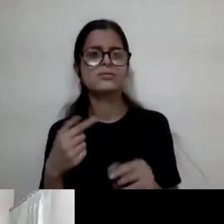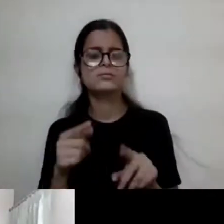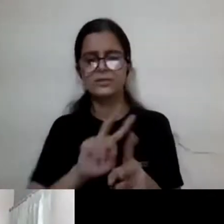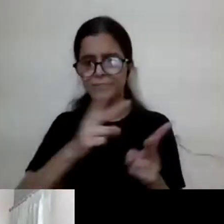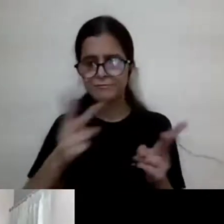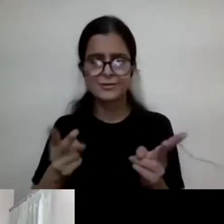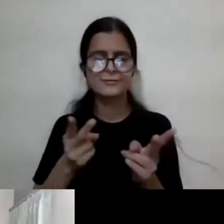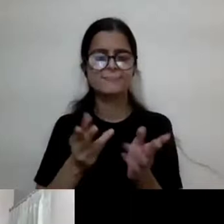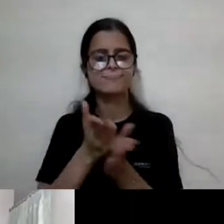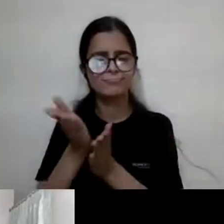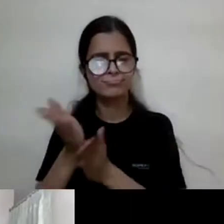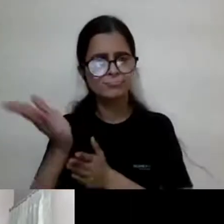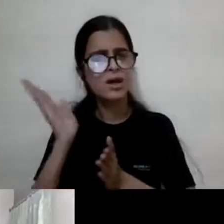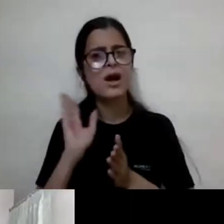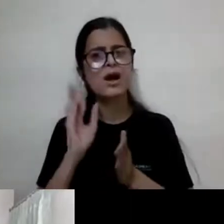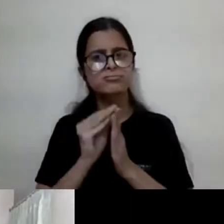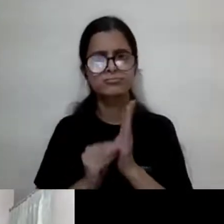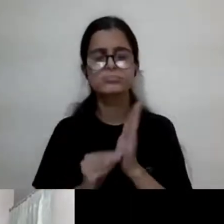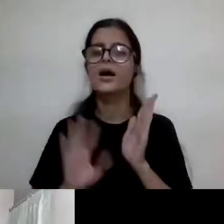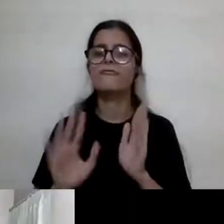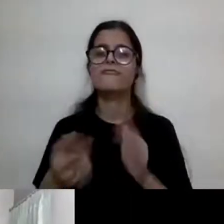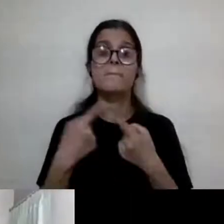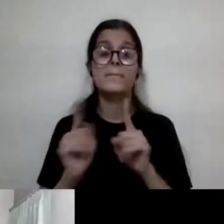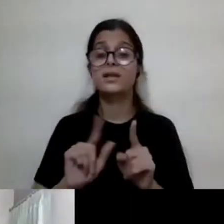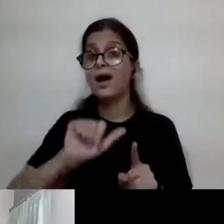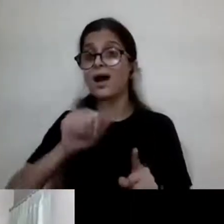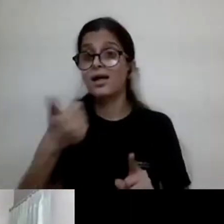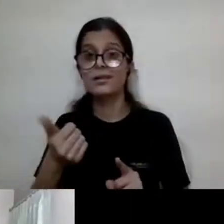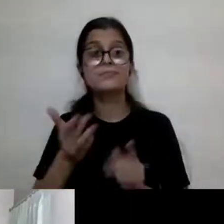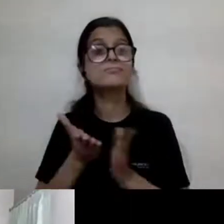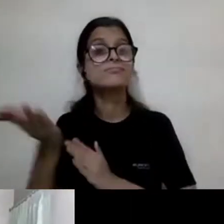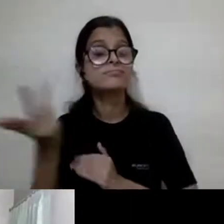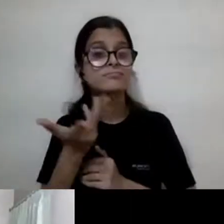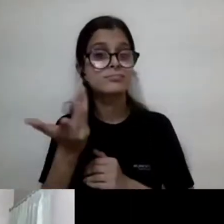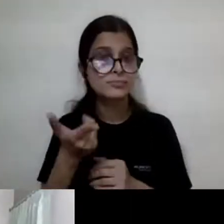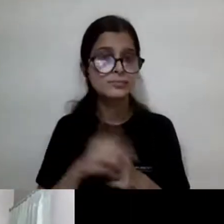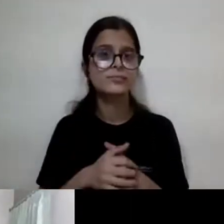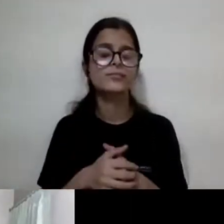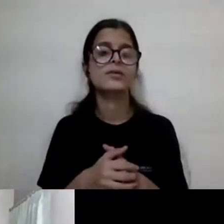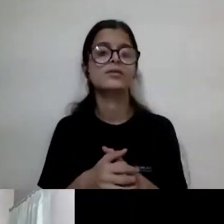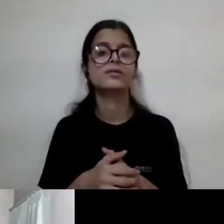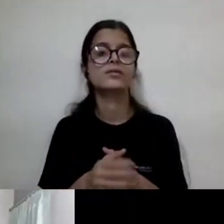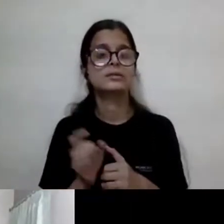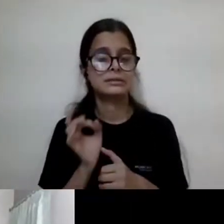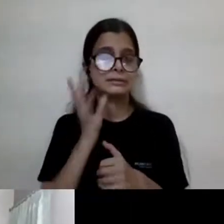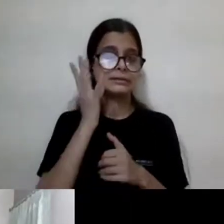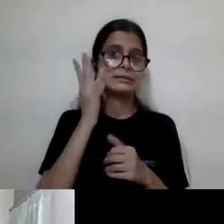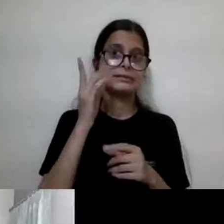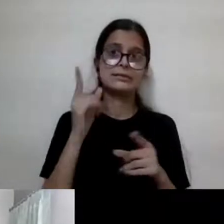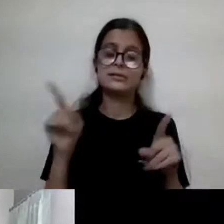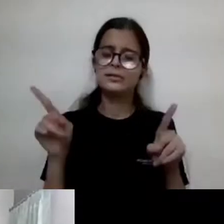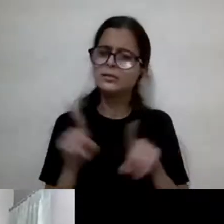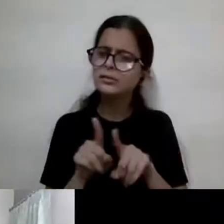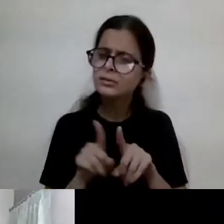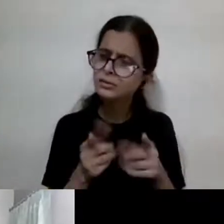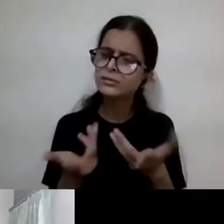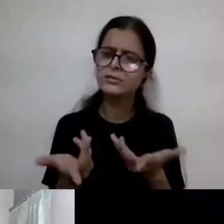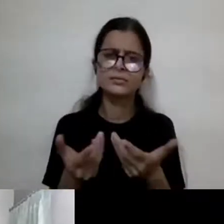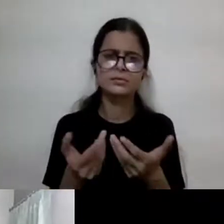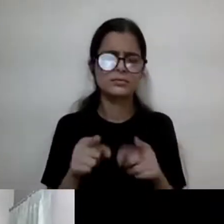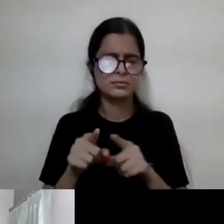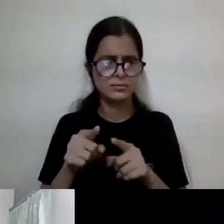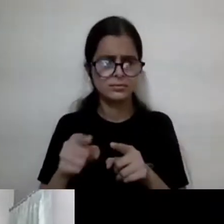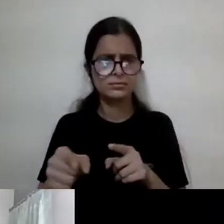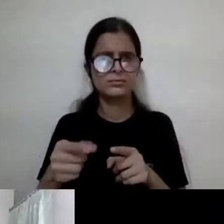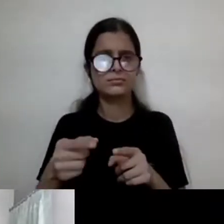but one of the things that, uh, I find frustrating, that frustrates me is within the kind of intersectional language